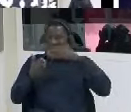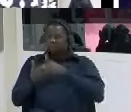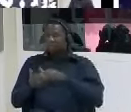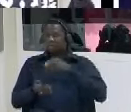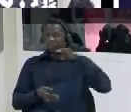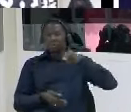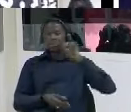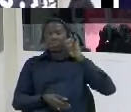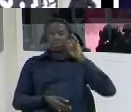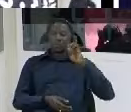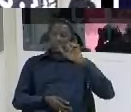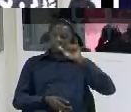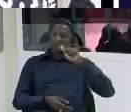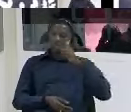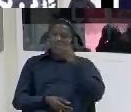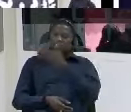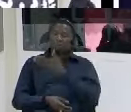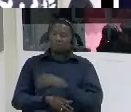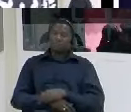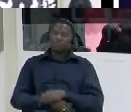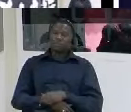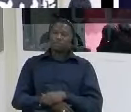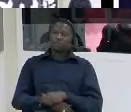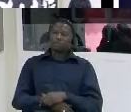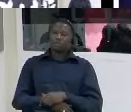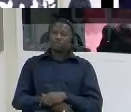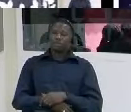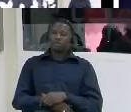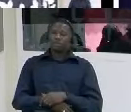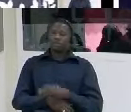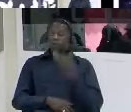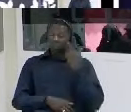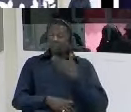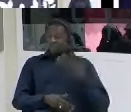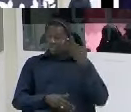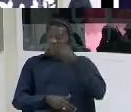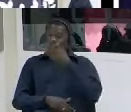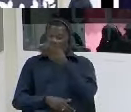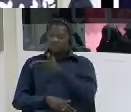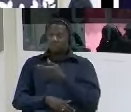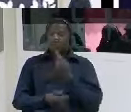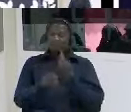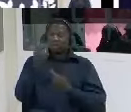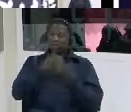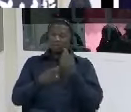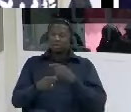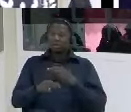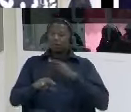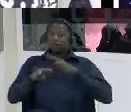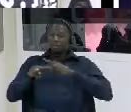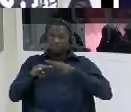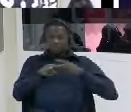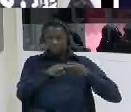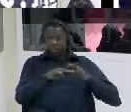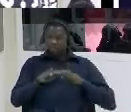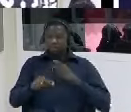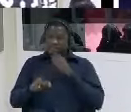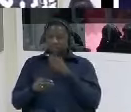okay when i arrived at the nia again the panel told me that you need to write your statement